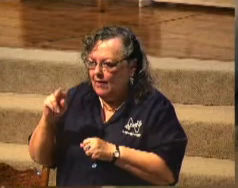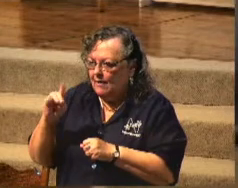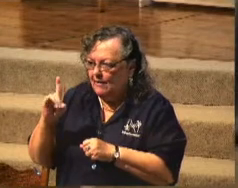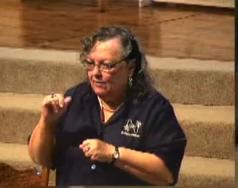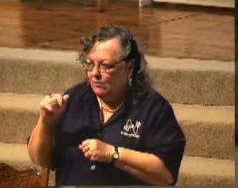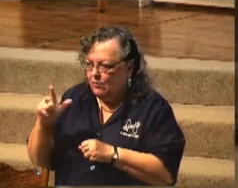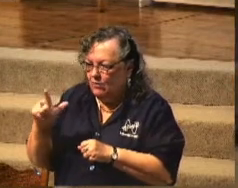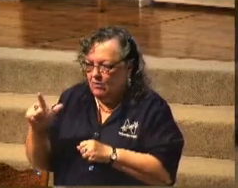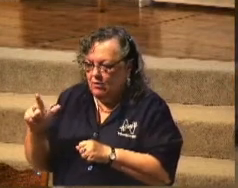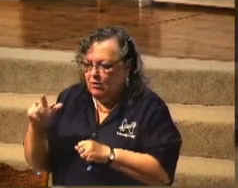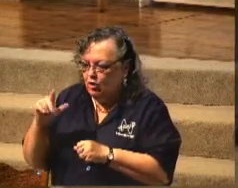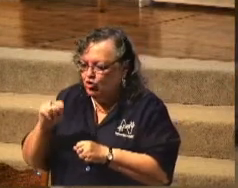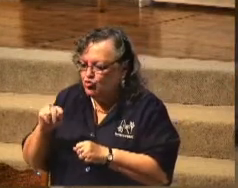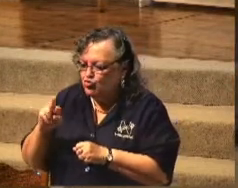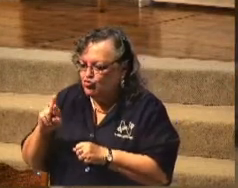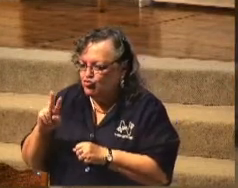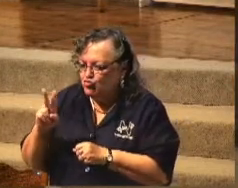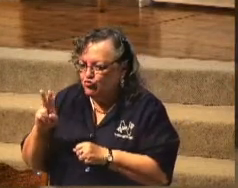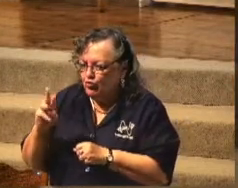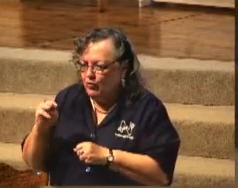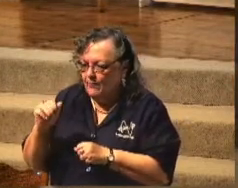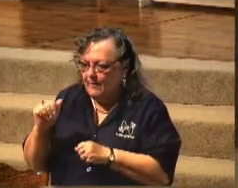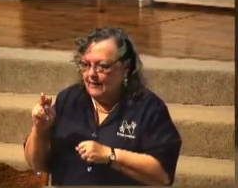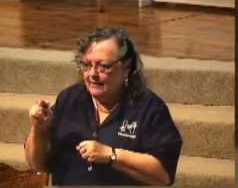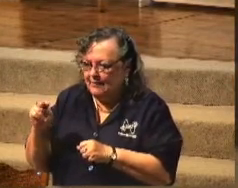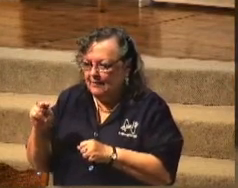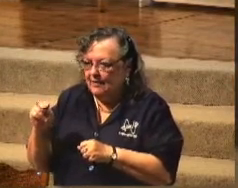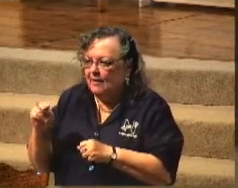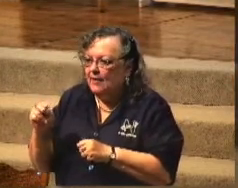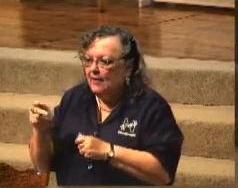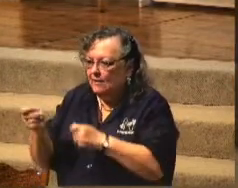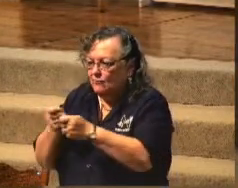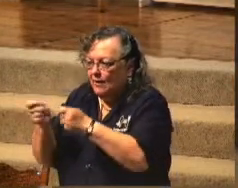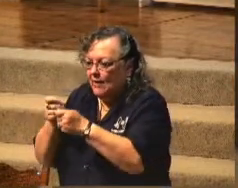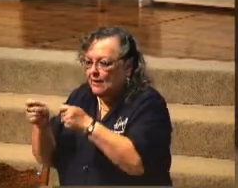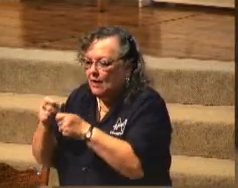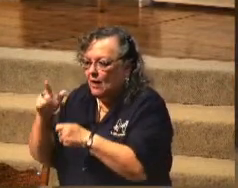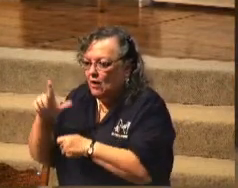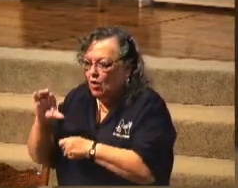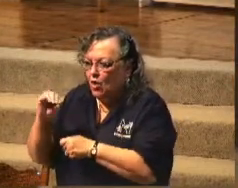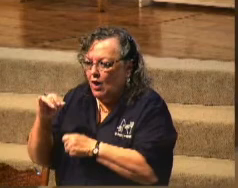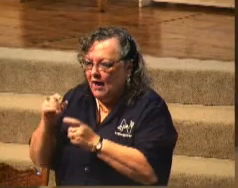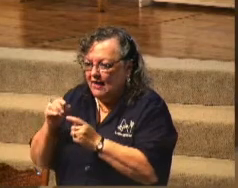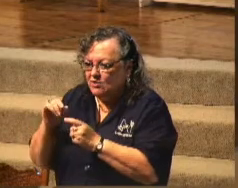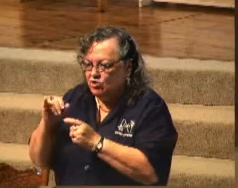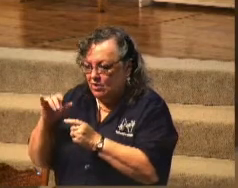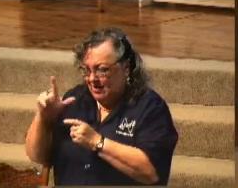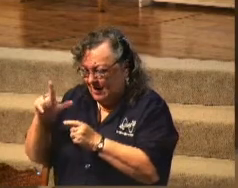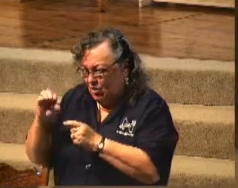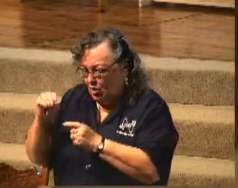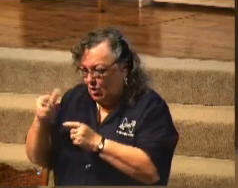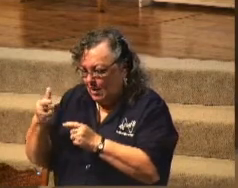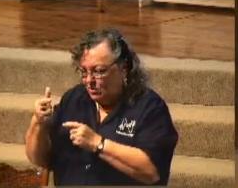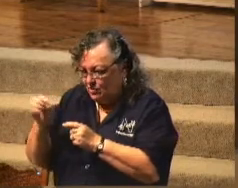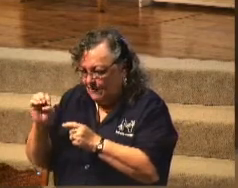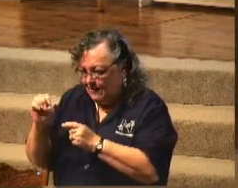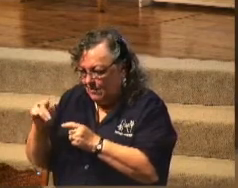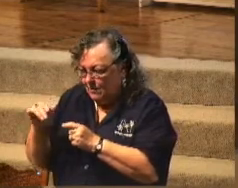Harry Randall Truman, he ran a lodge there on Spirit Lake. 83 years old.